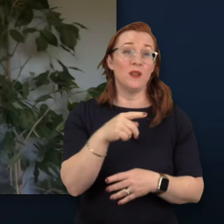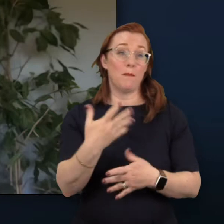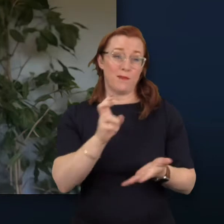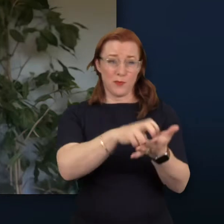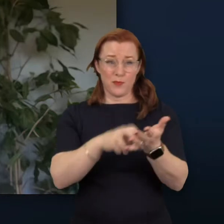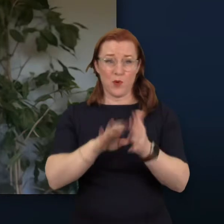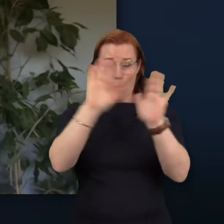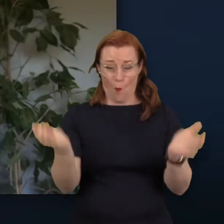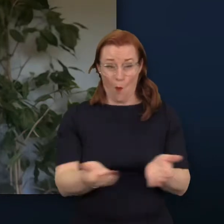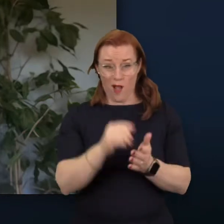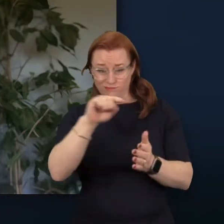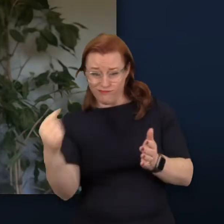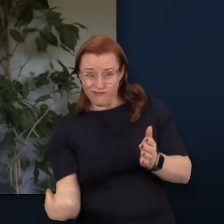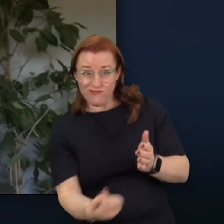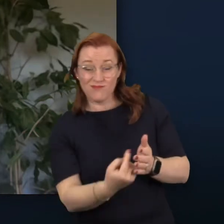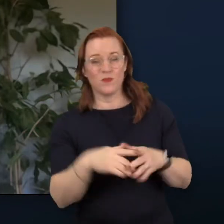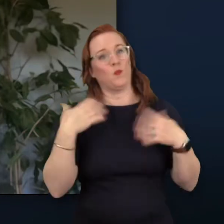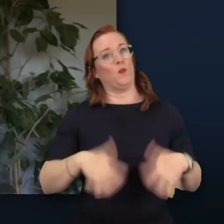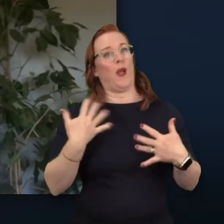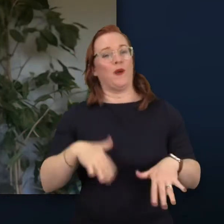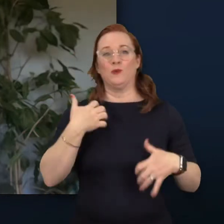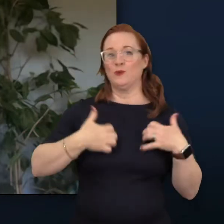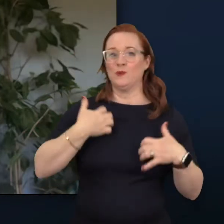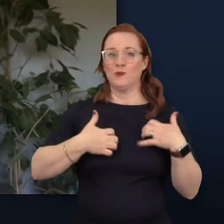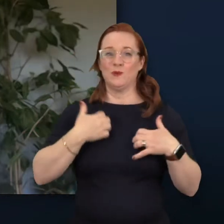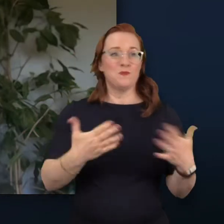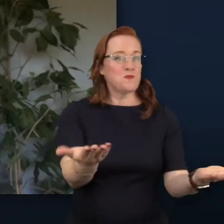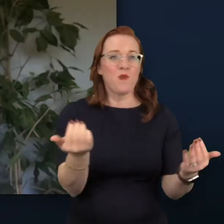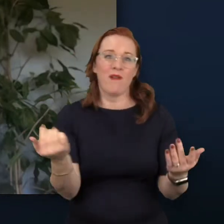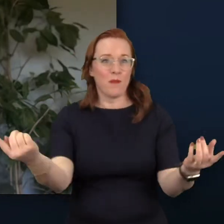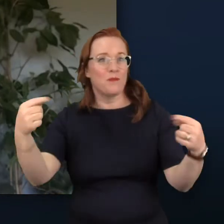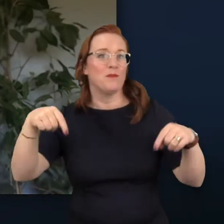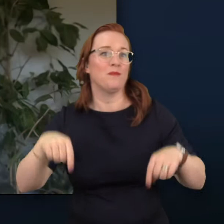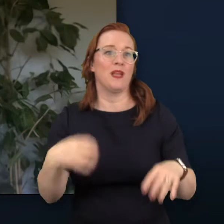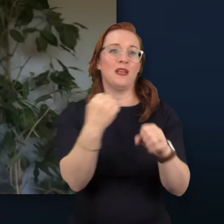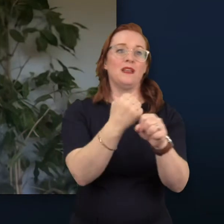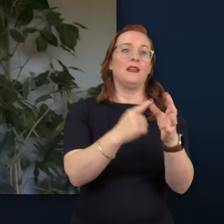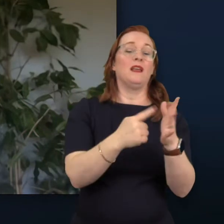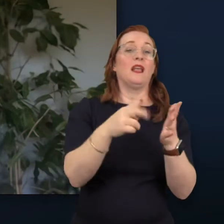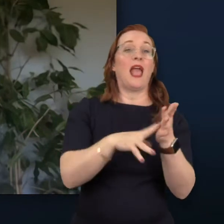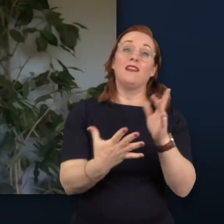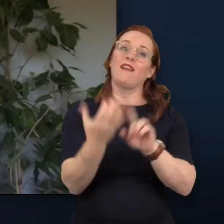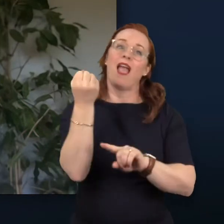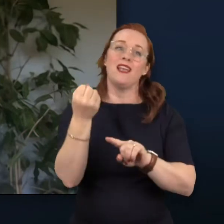across three continents and we're all so excited to welcome you to our GAIN launch.